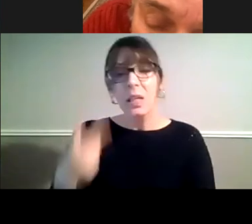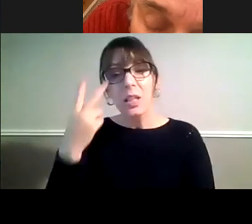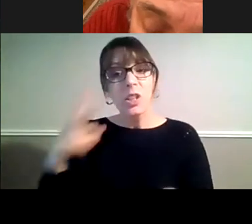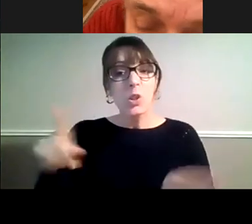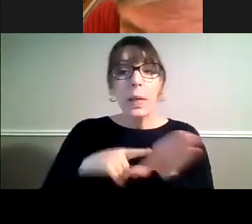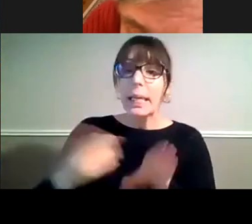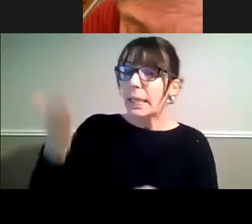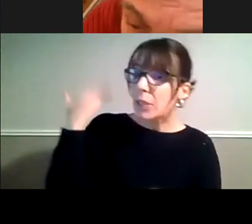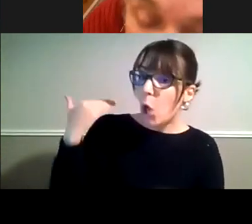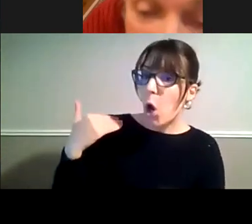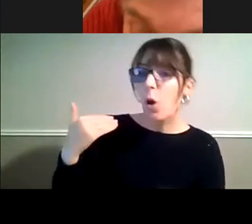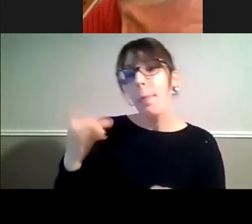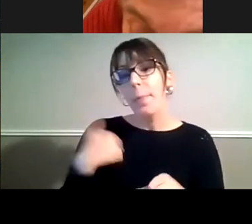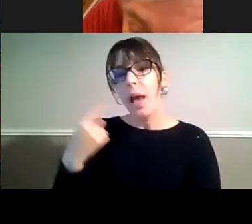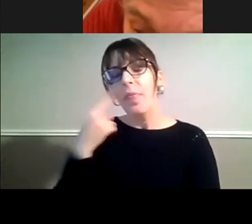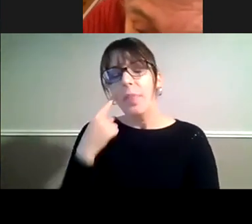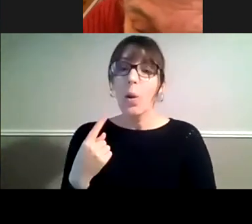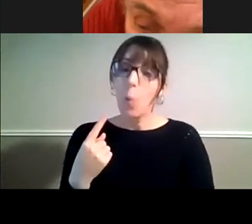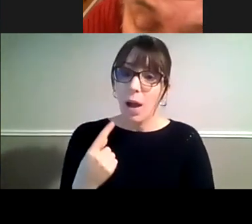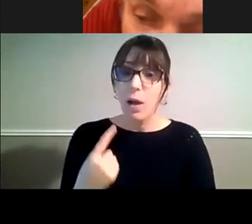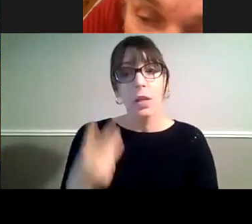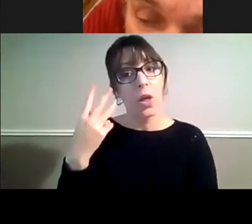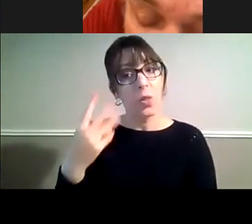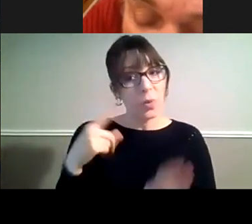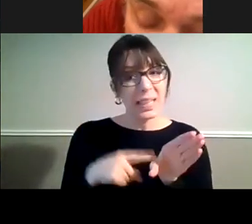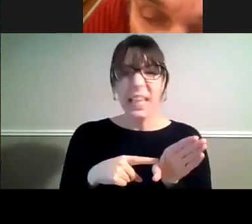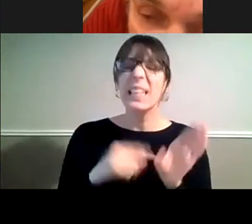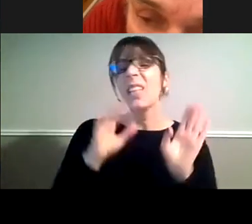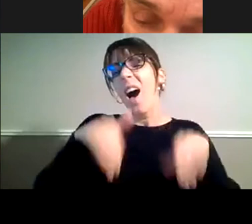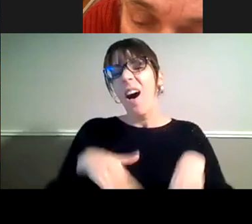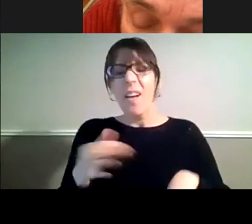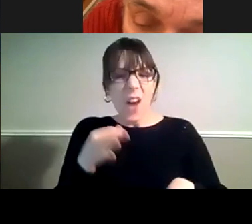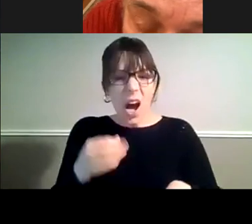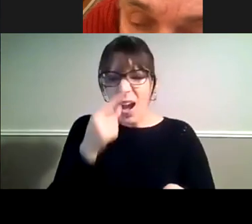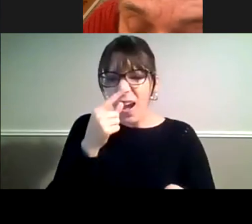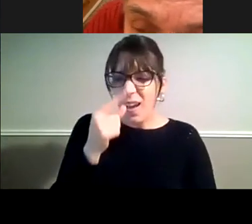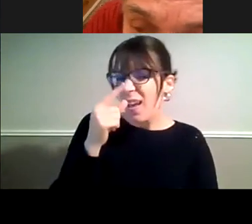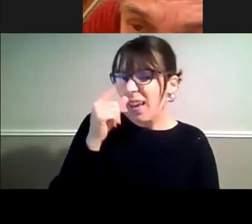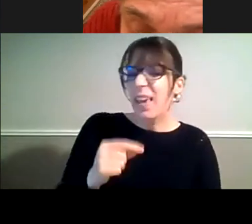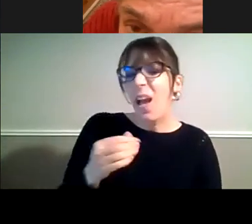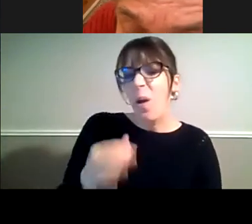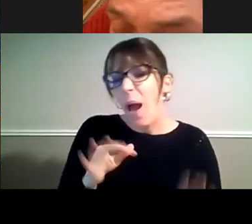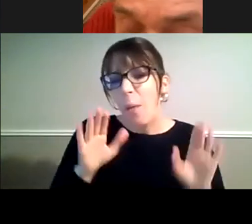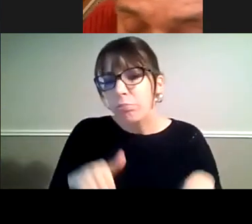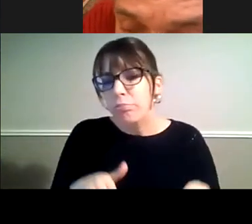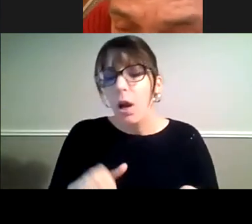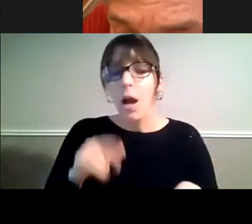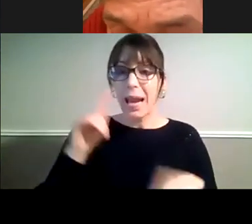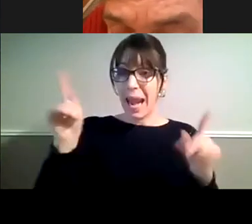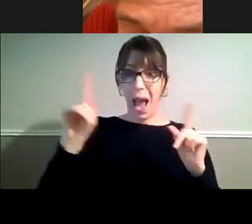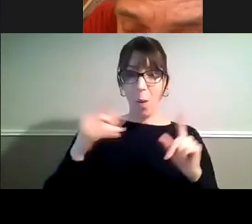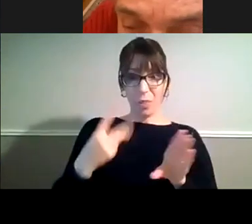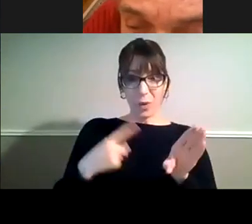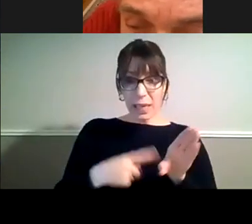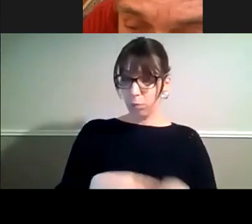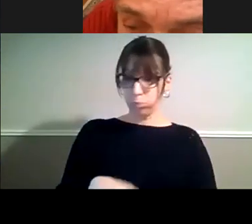wouldn't have seemed such a big time, but it is a big time now that's a long time to wait. But I also wanted to say